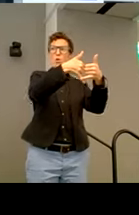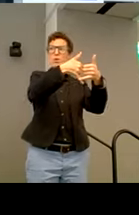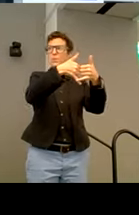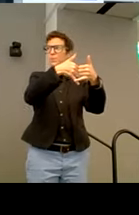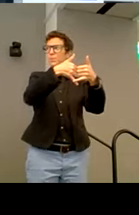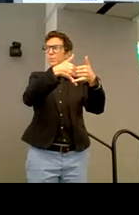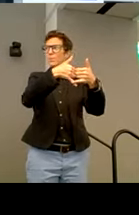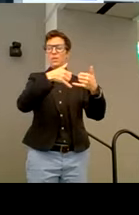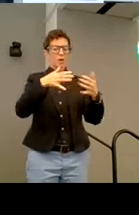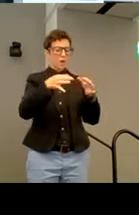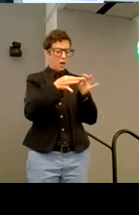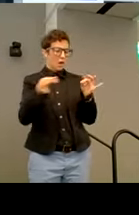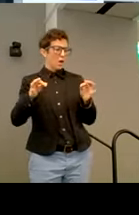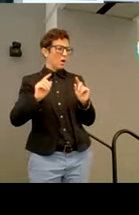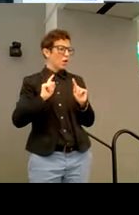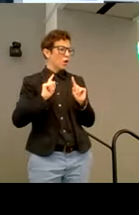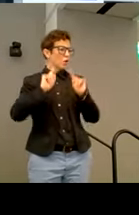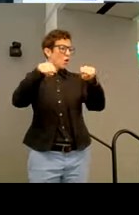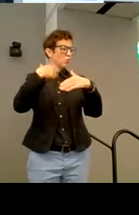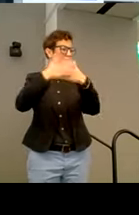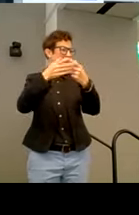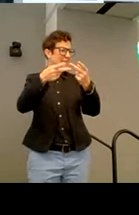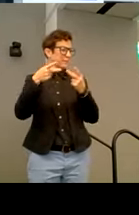to, was it go to the next place? Um,